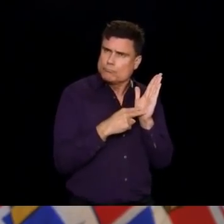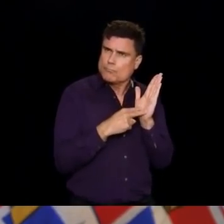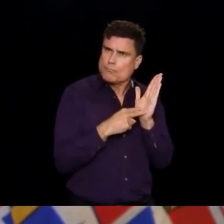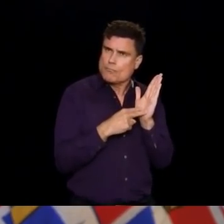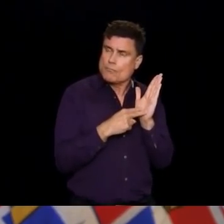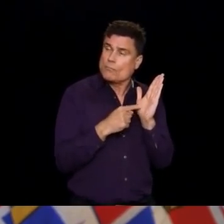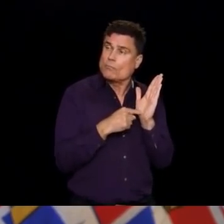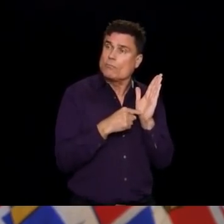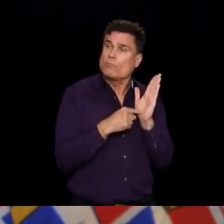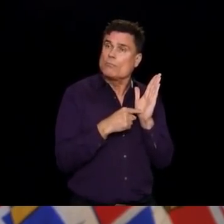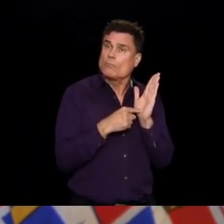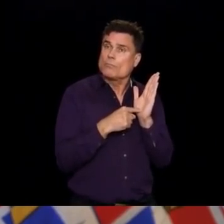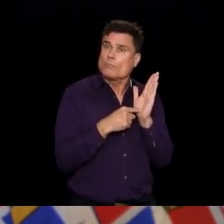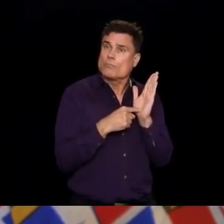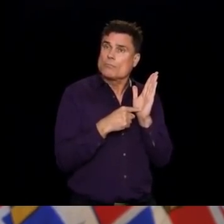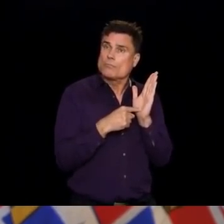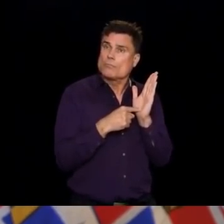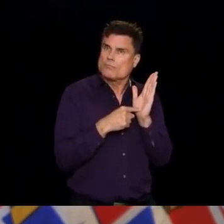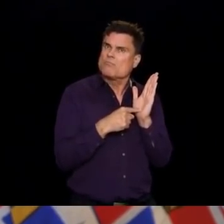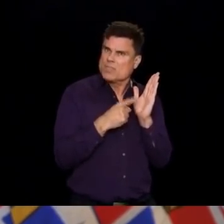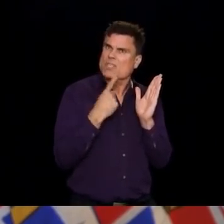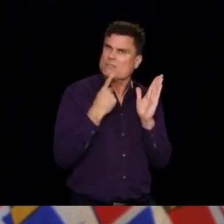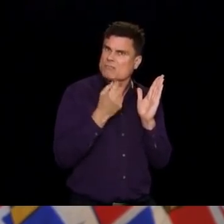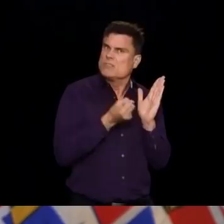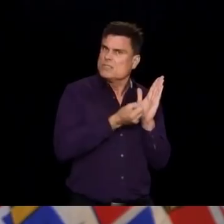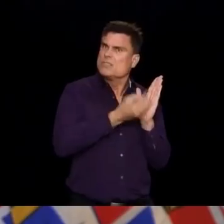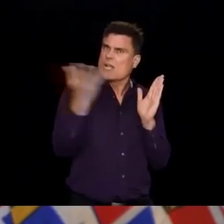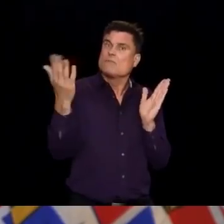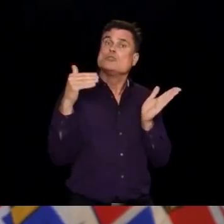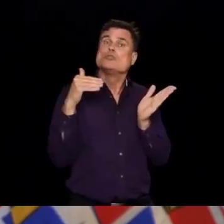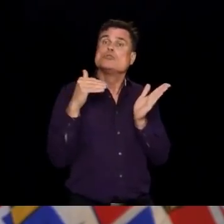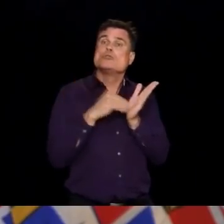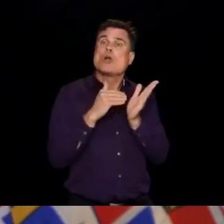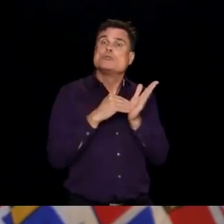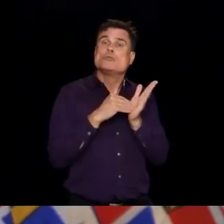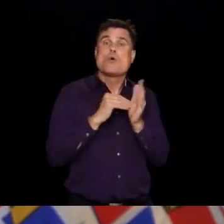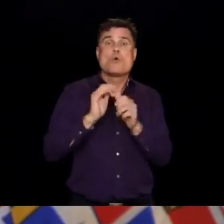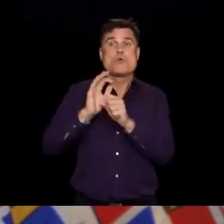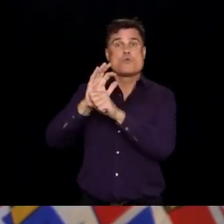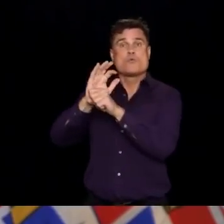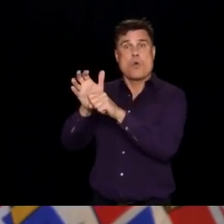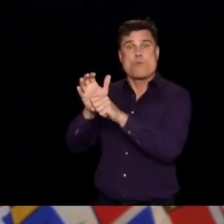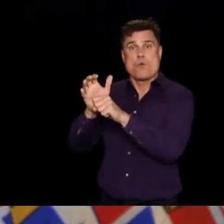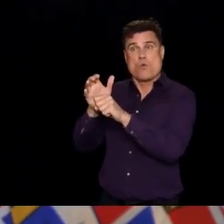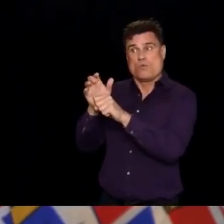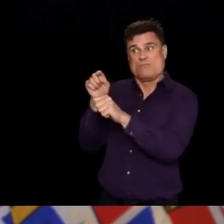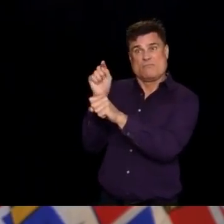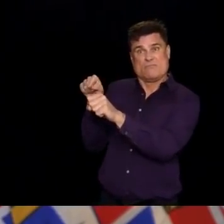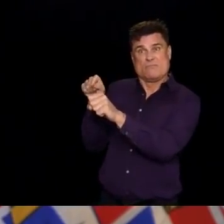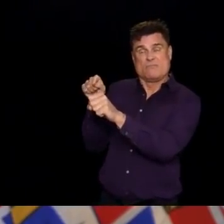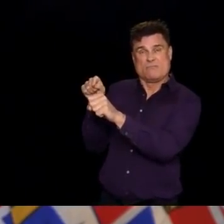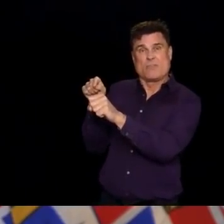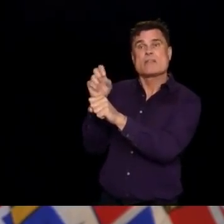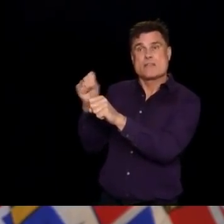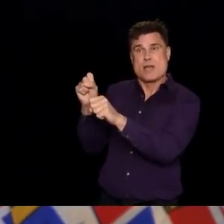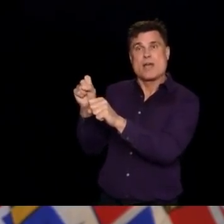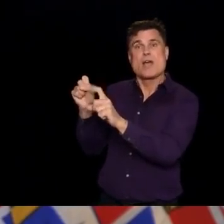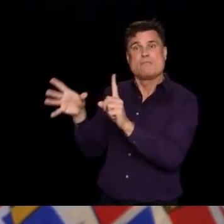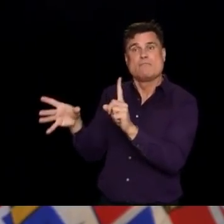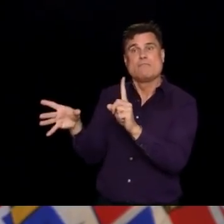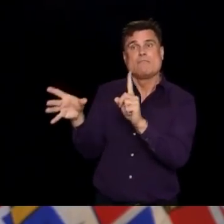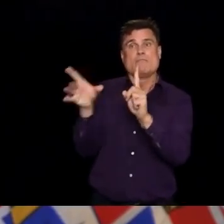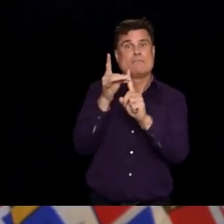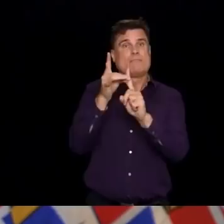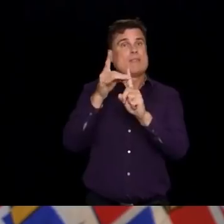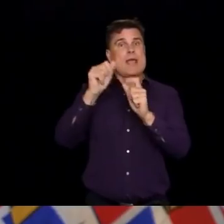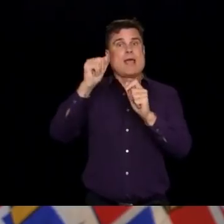there are several scientists who talk about airborne transmission of the virus. I was wondering if you could explain what that means